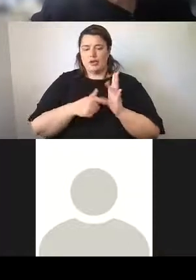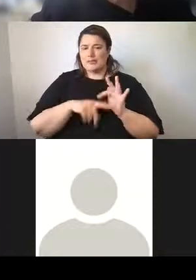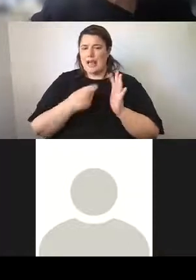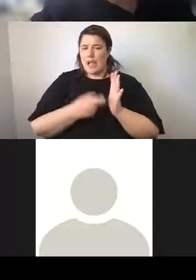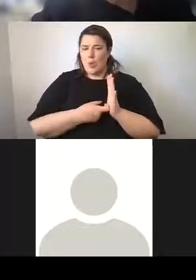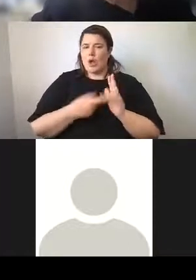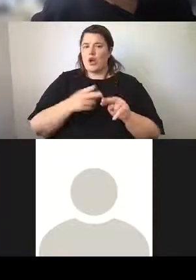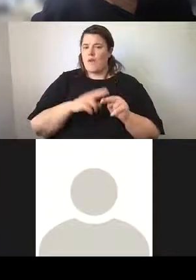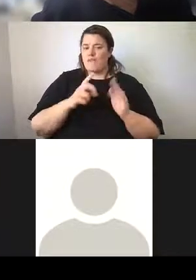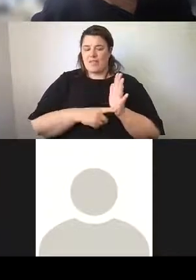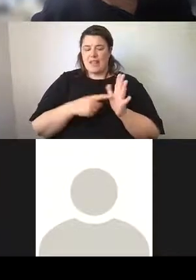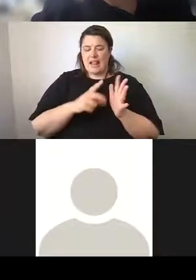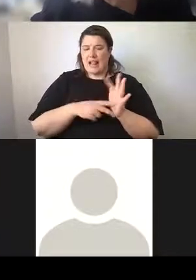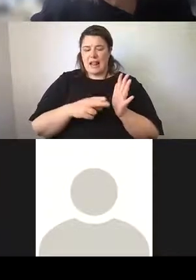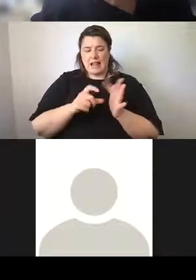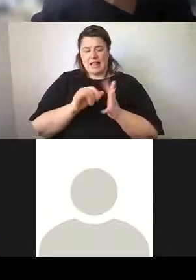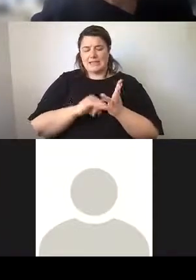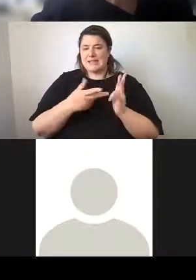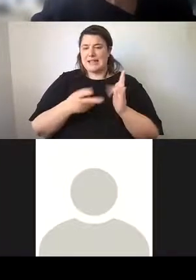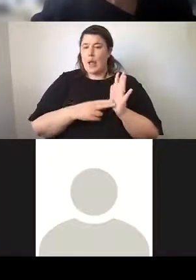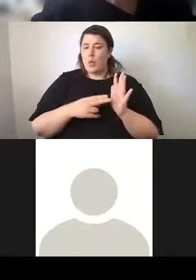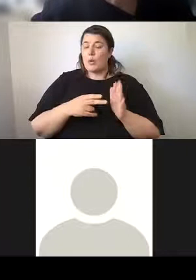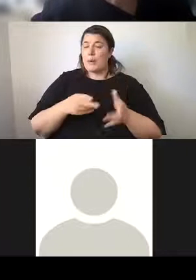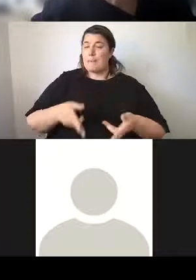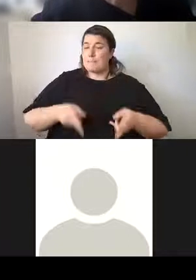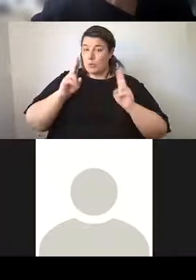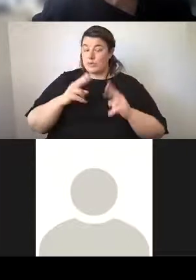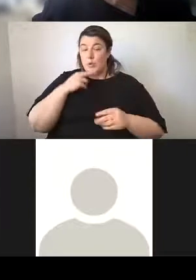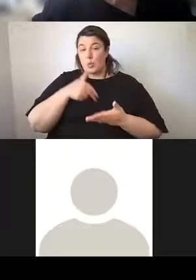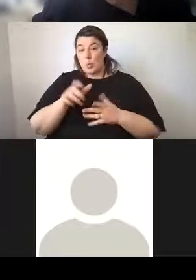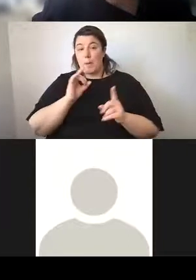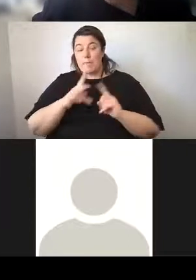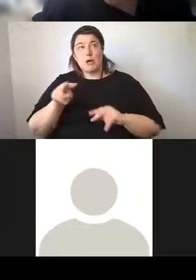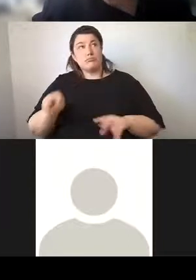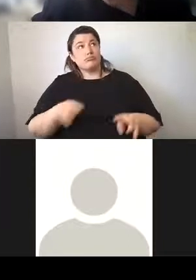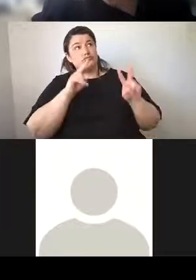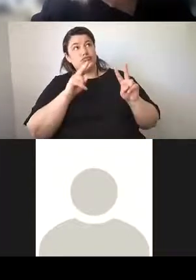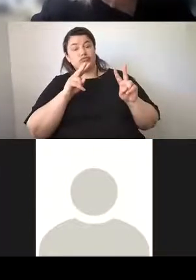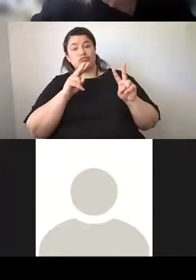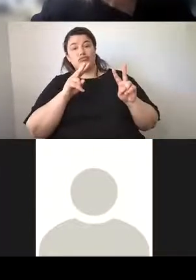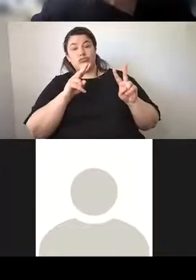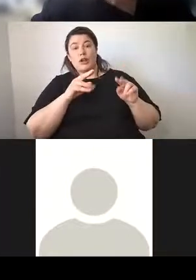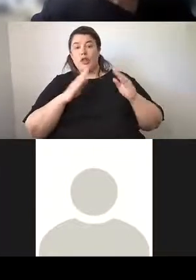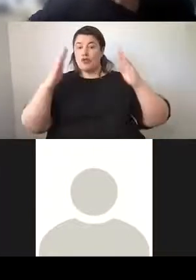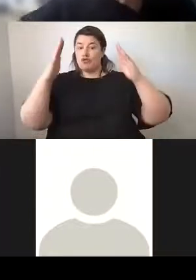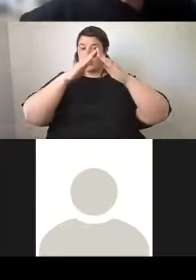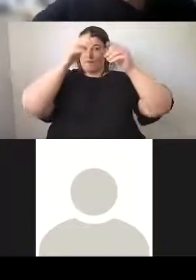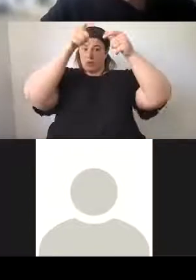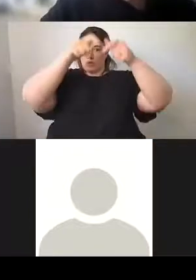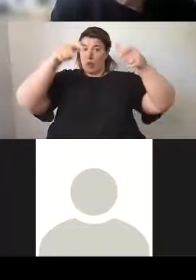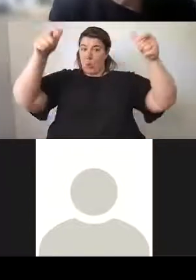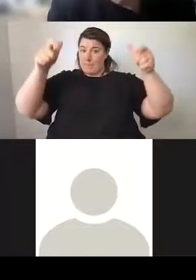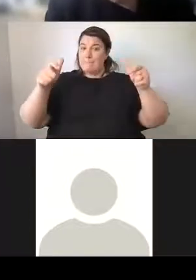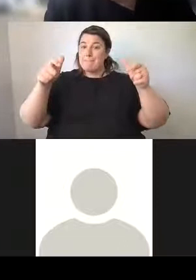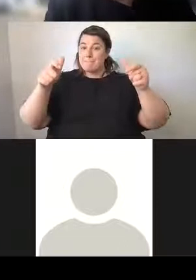And you may not know but look up next time you're walking past at the domed roof. This